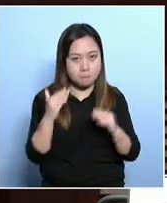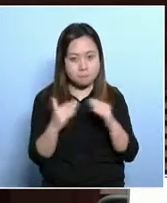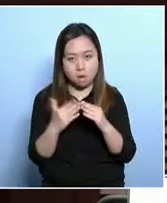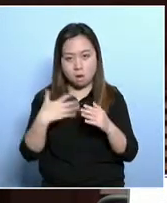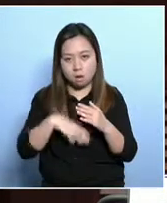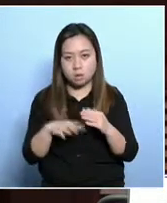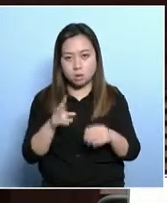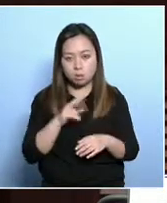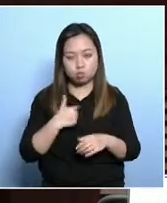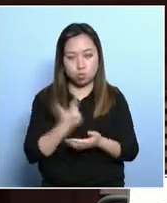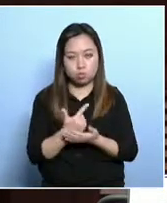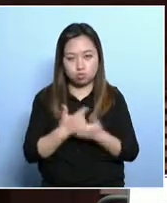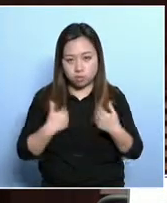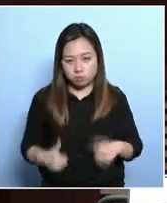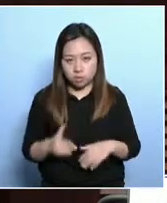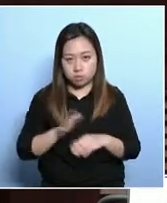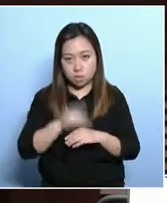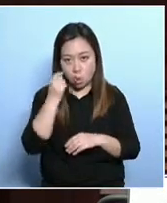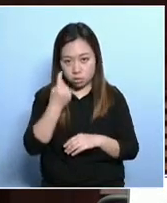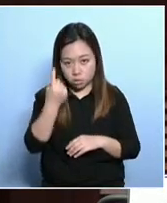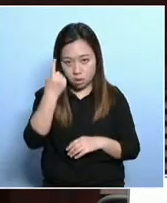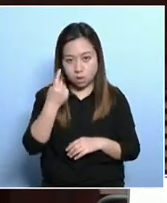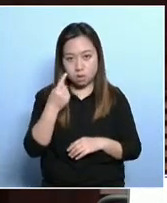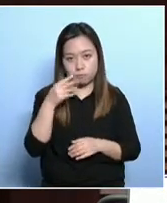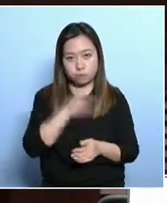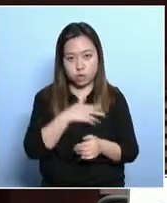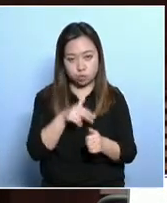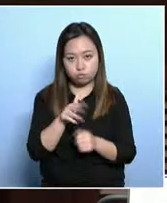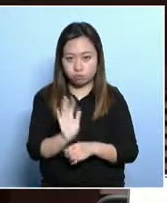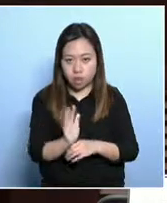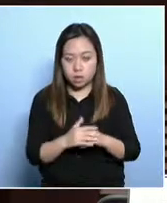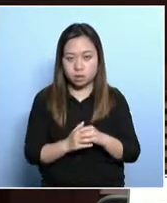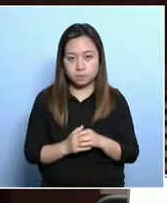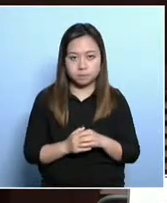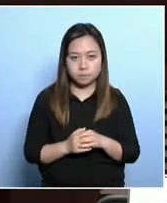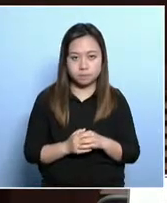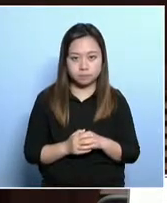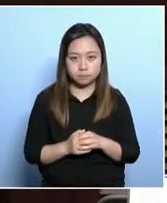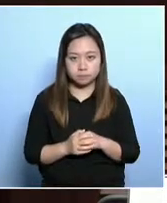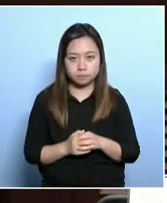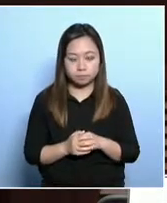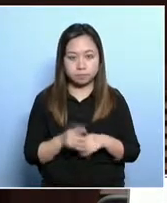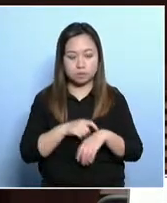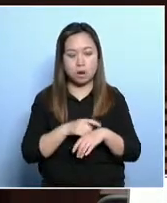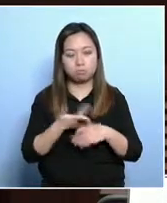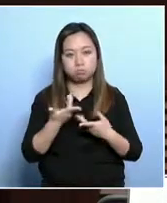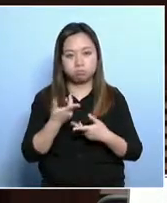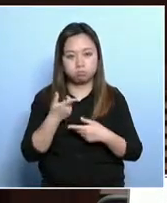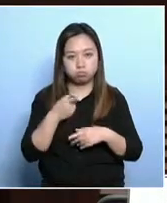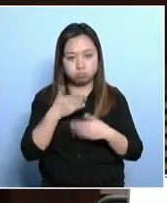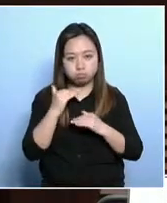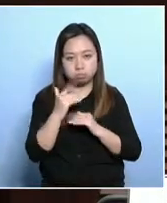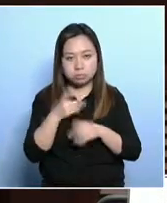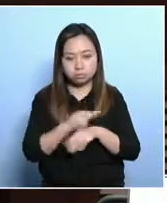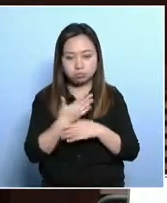Now, for men, they also need to play a more important role in their families in